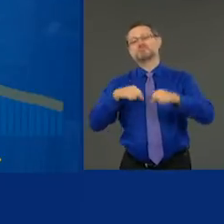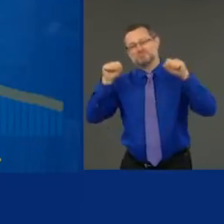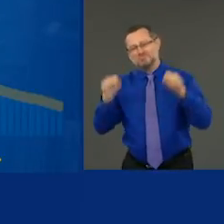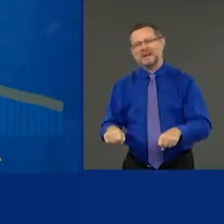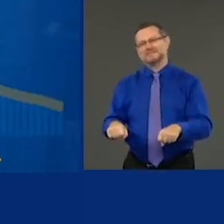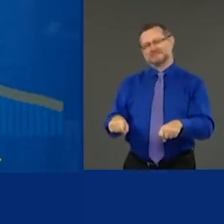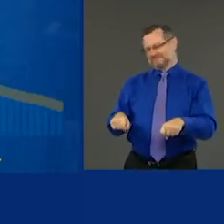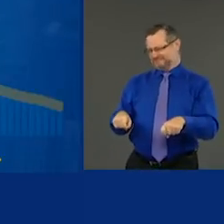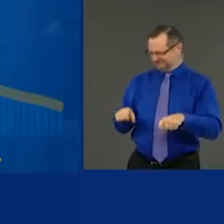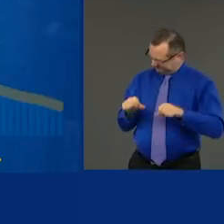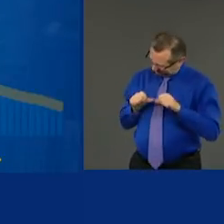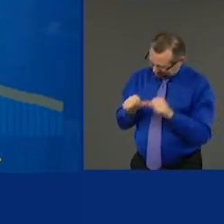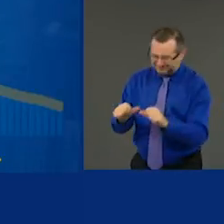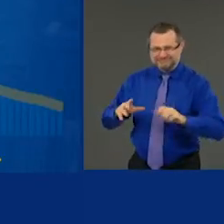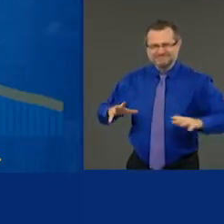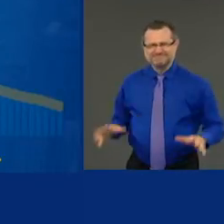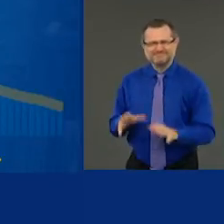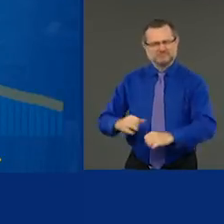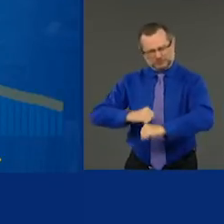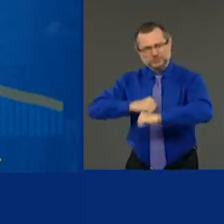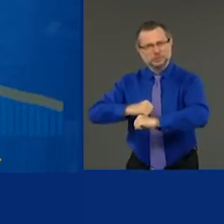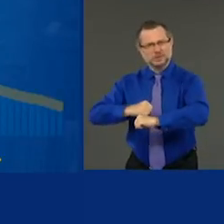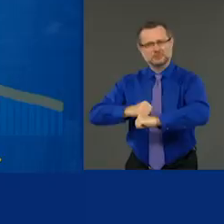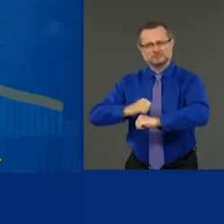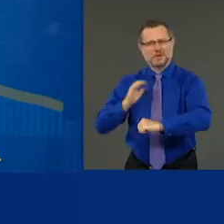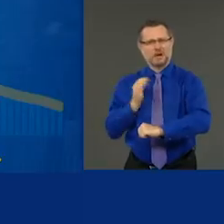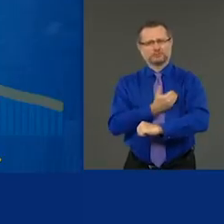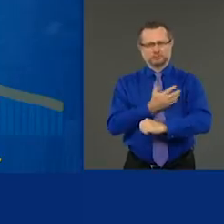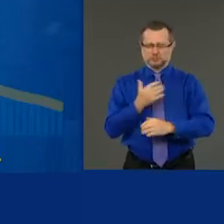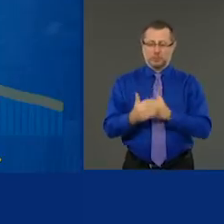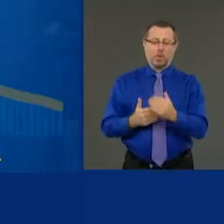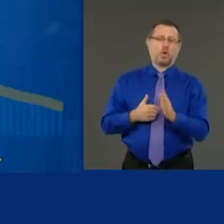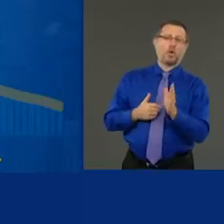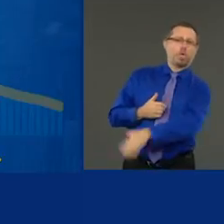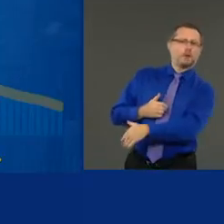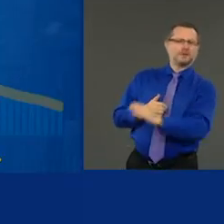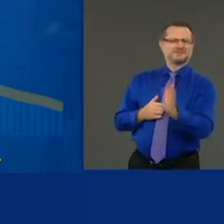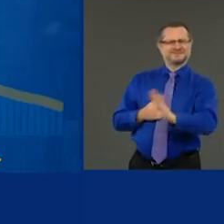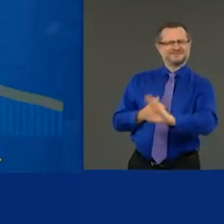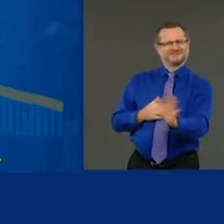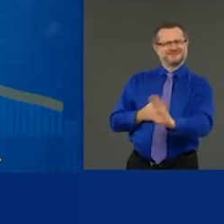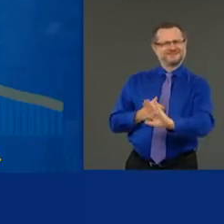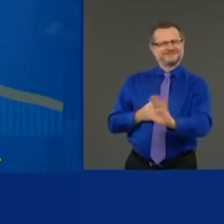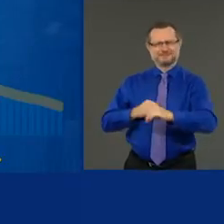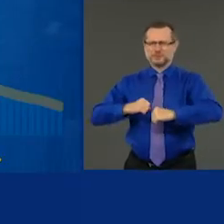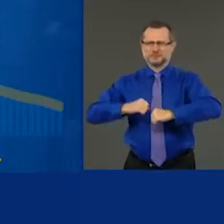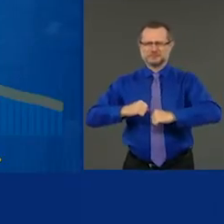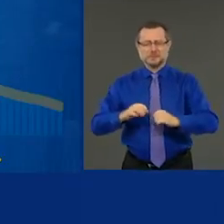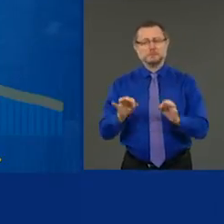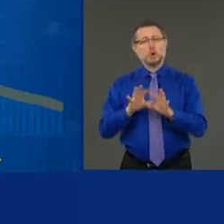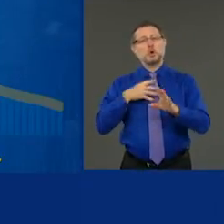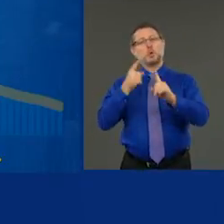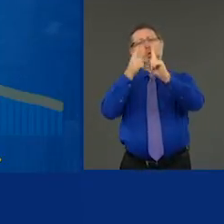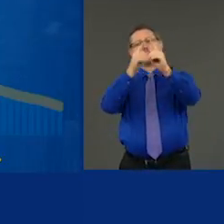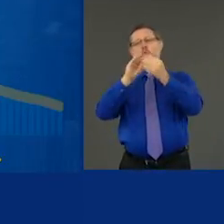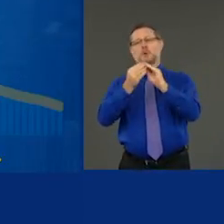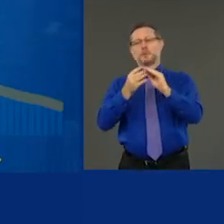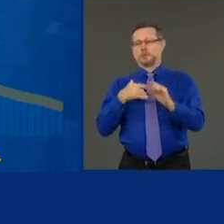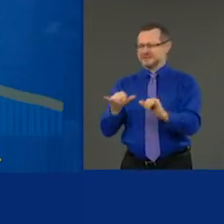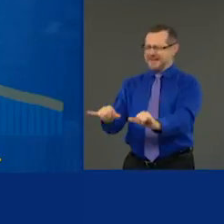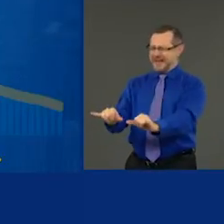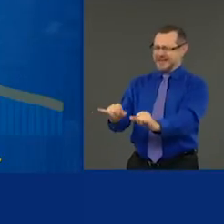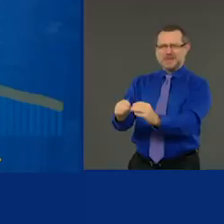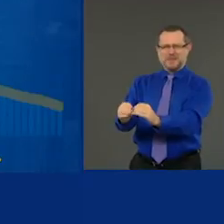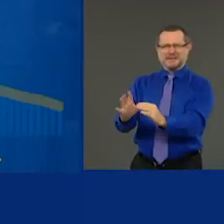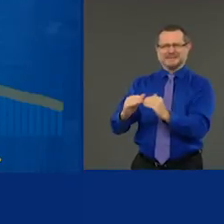that we have made. You see the numbers. You see where we are. Our goal now is to stay there and